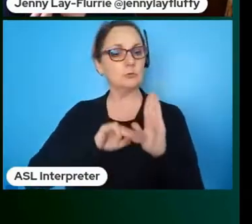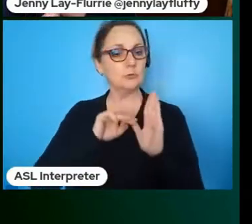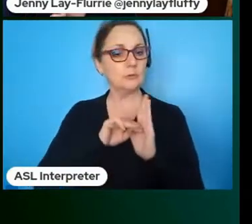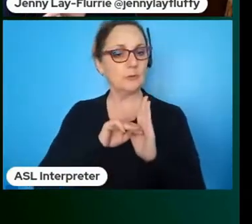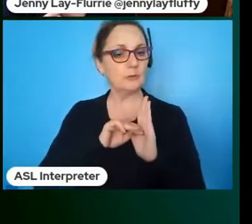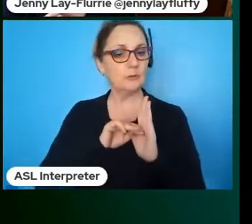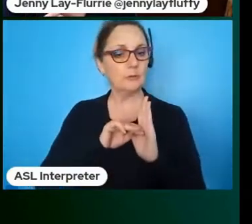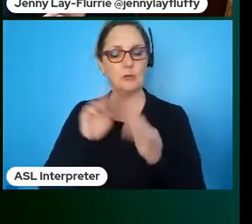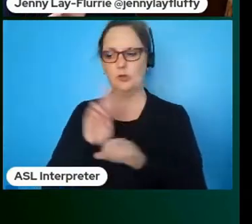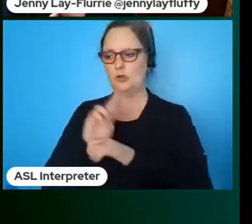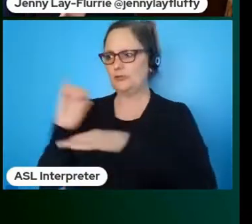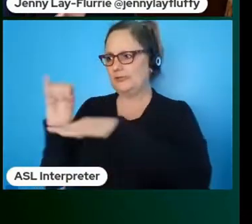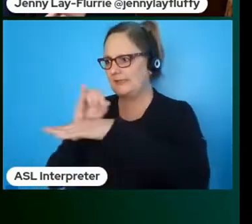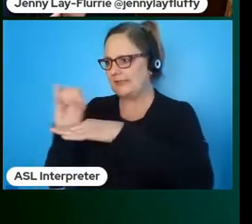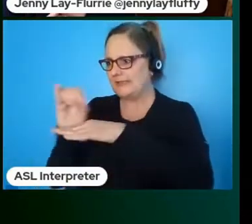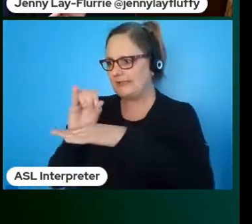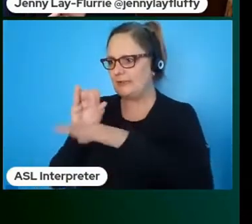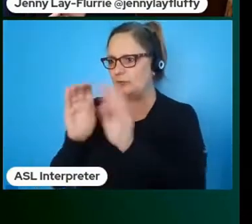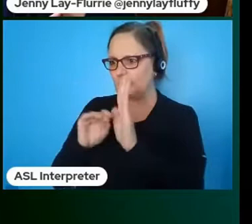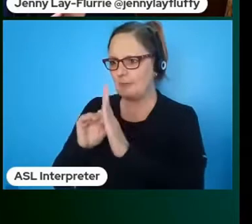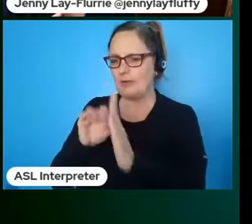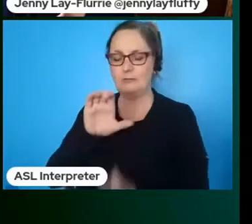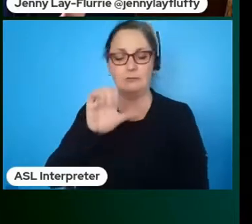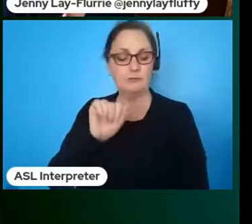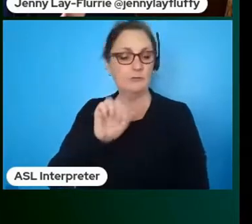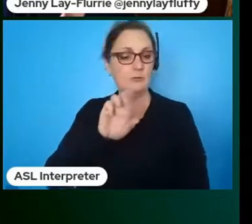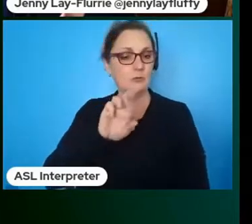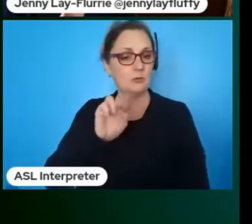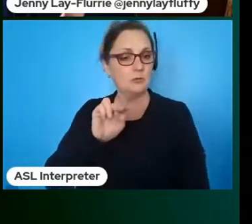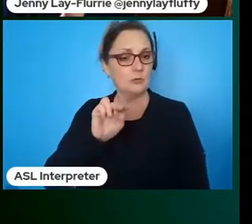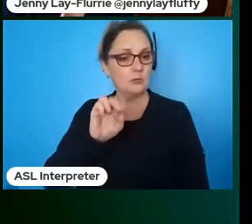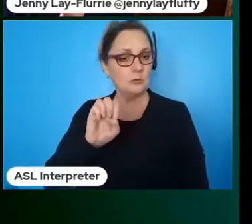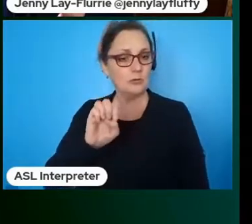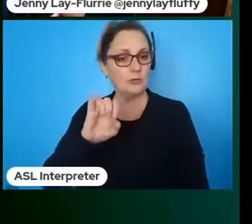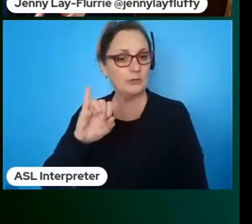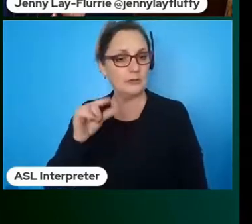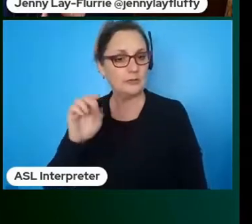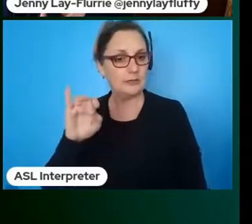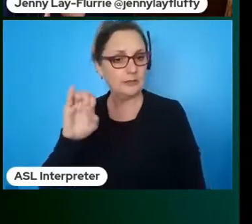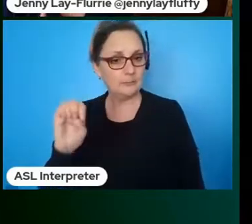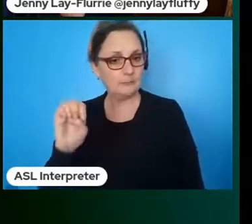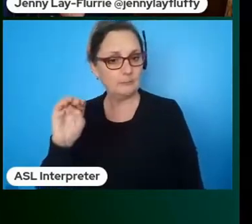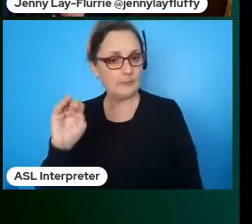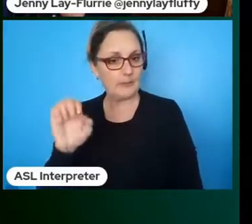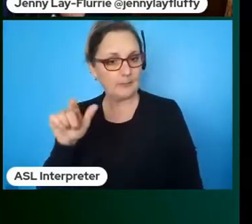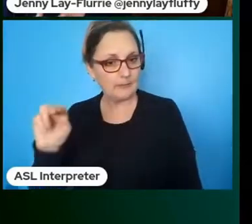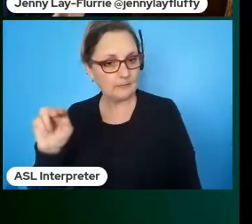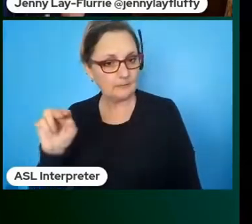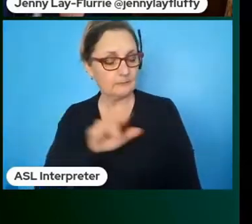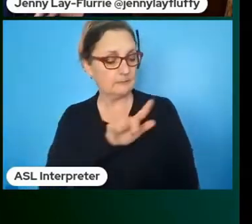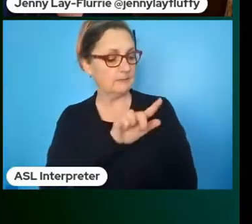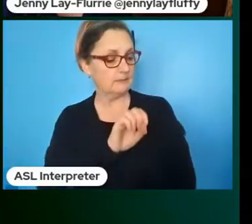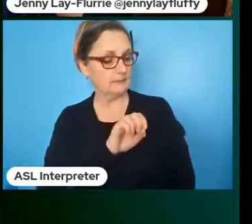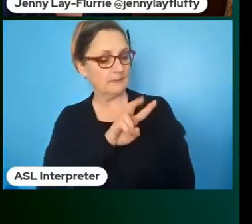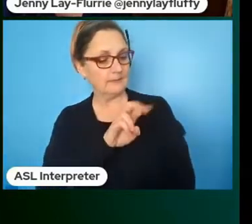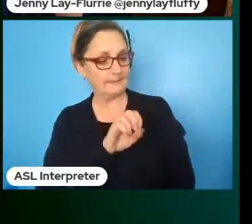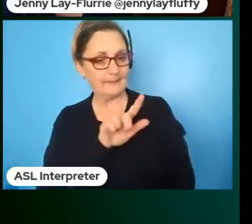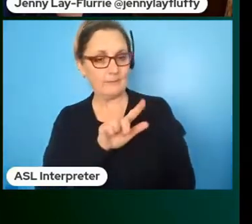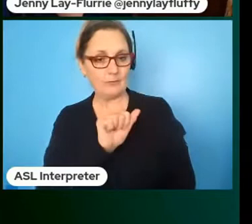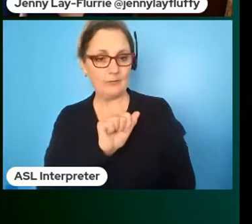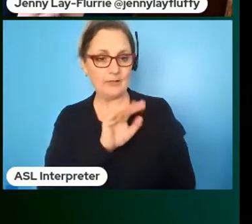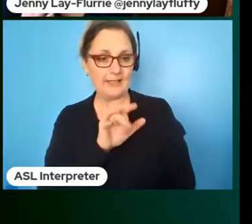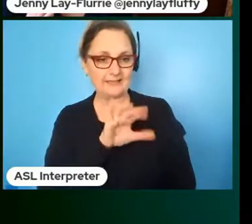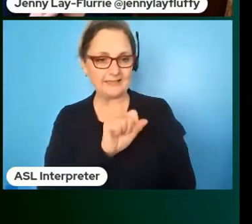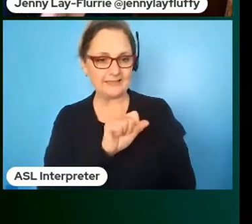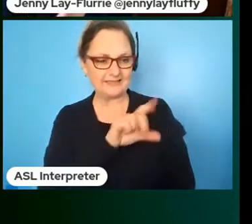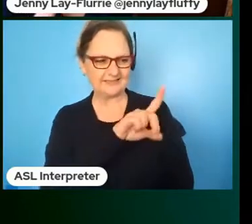models from carnegie mellon and from an accessibility expert level access and took the wisdom of this accessibility leadership